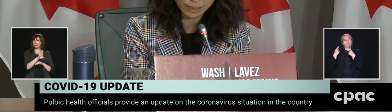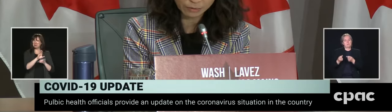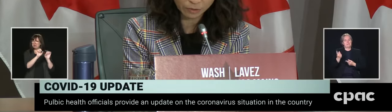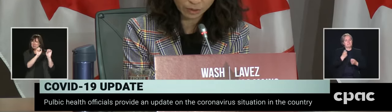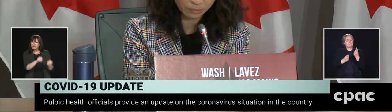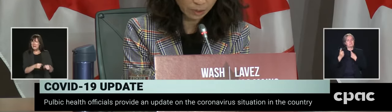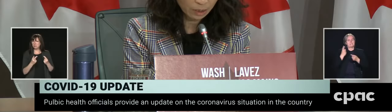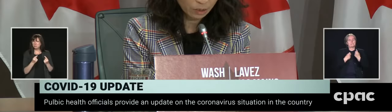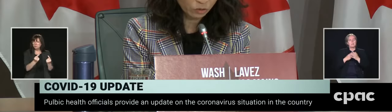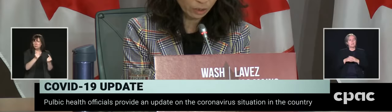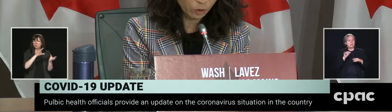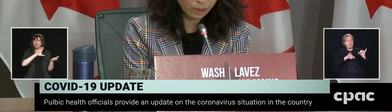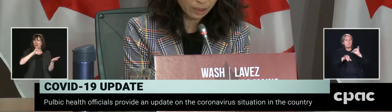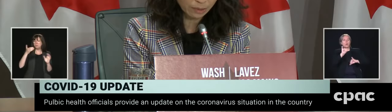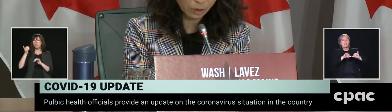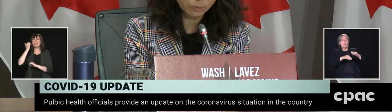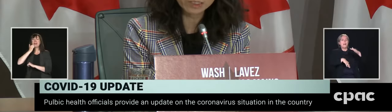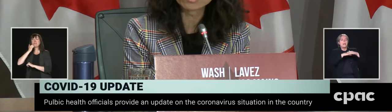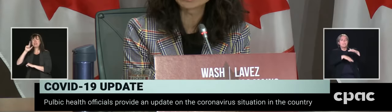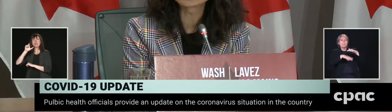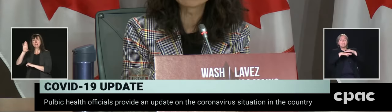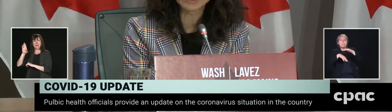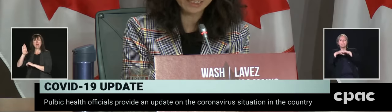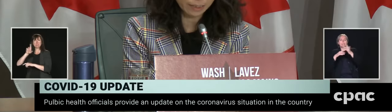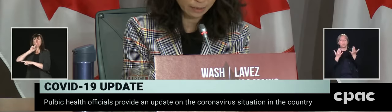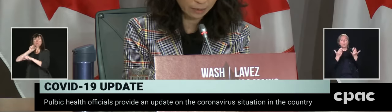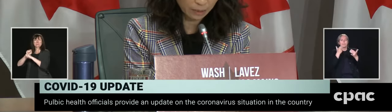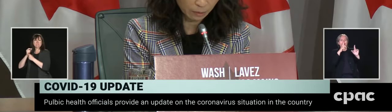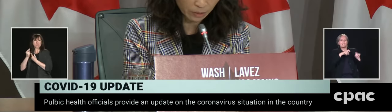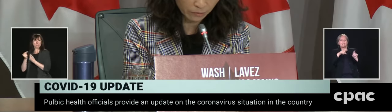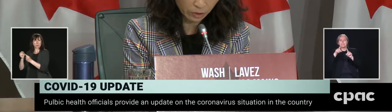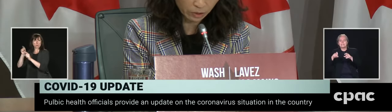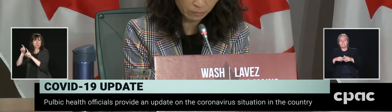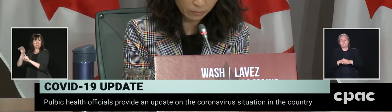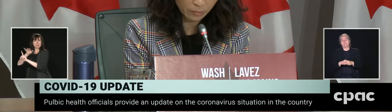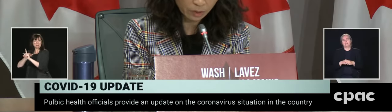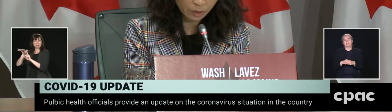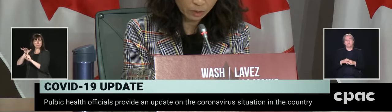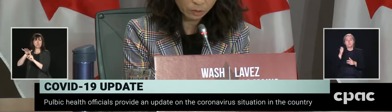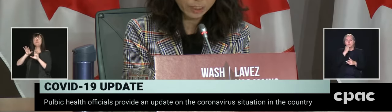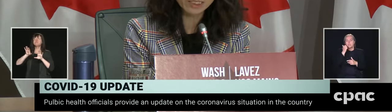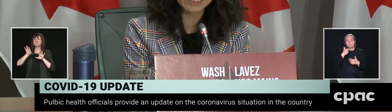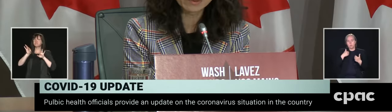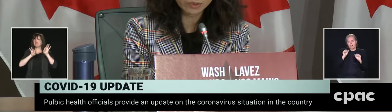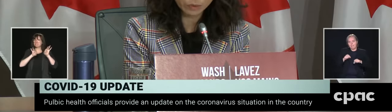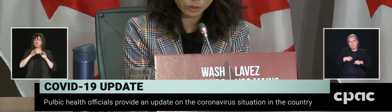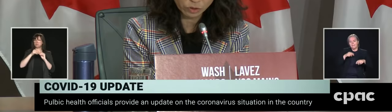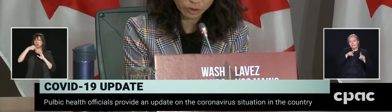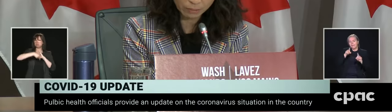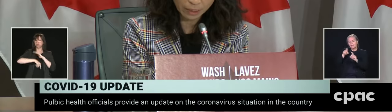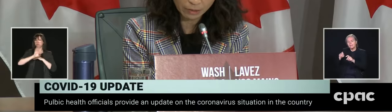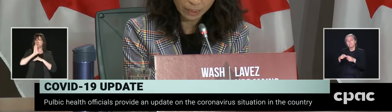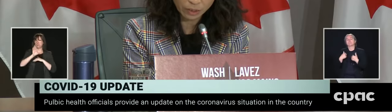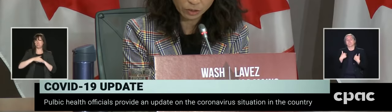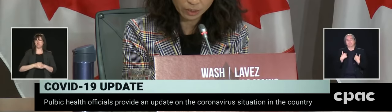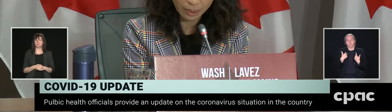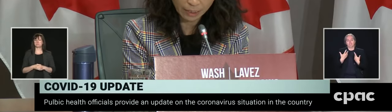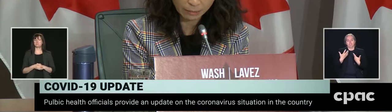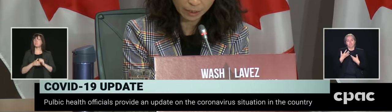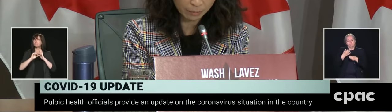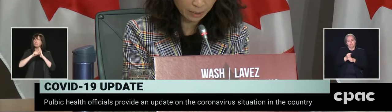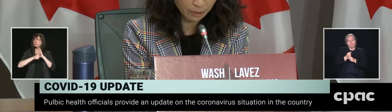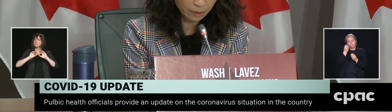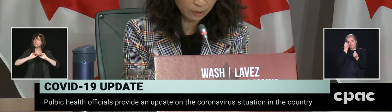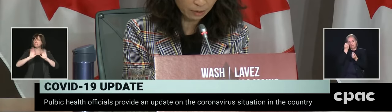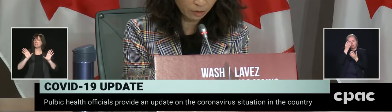testing levels. So I want to take a moment to explain this a little bit further. To be clear, when we talked about a current